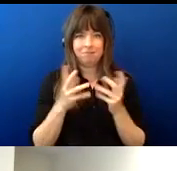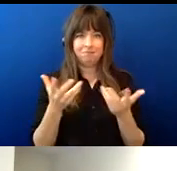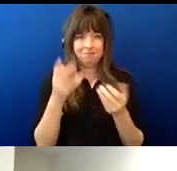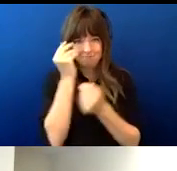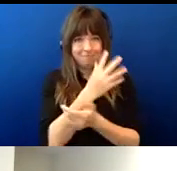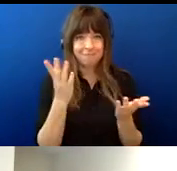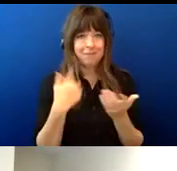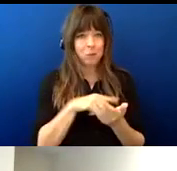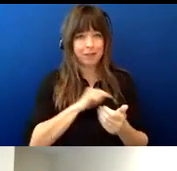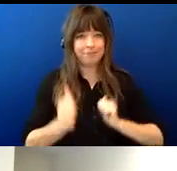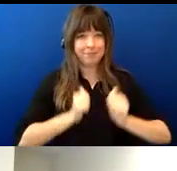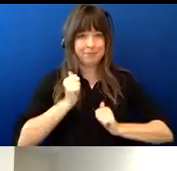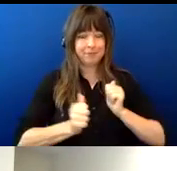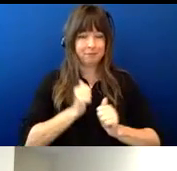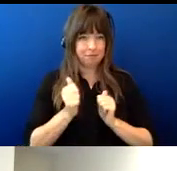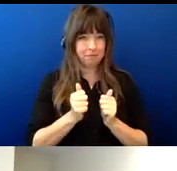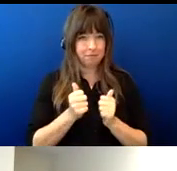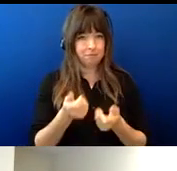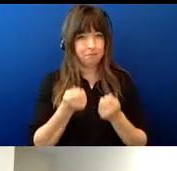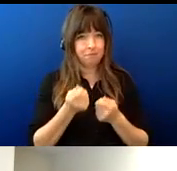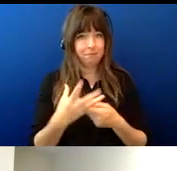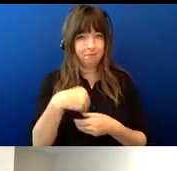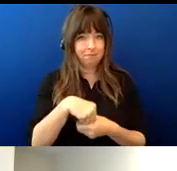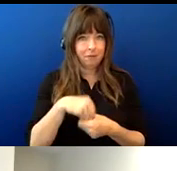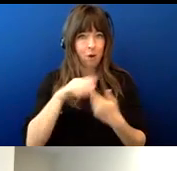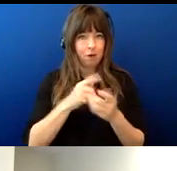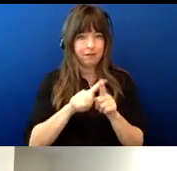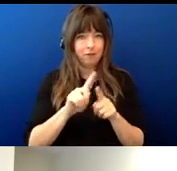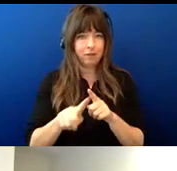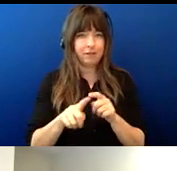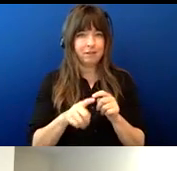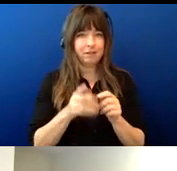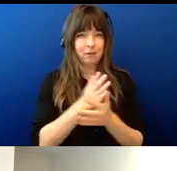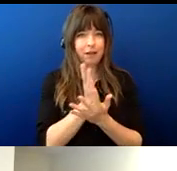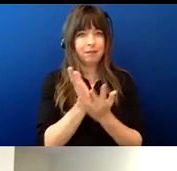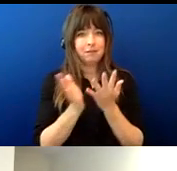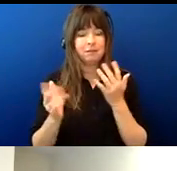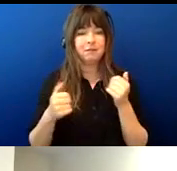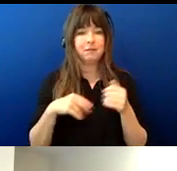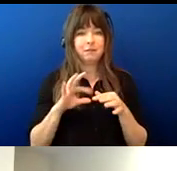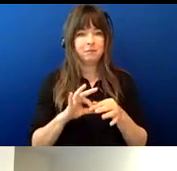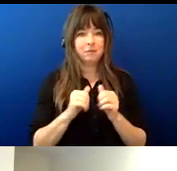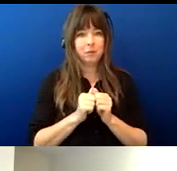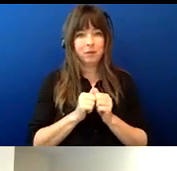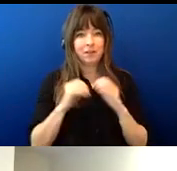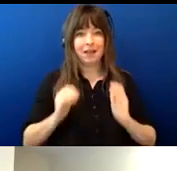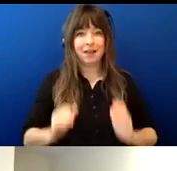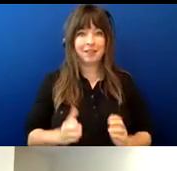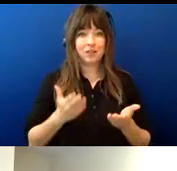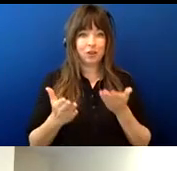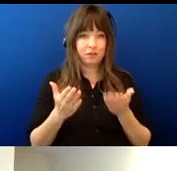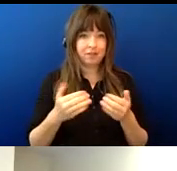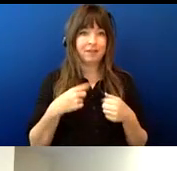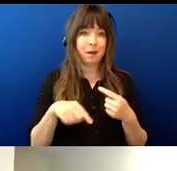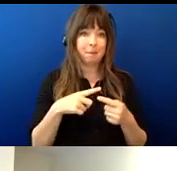engage um our agency across all of the areas that intersect with client services around service access and